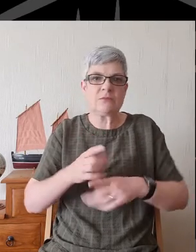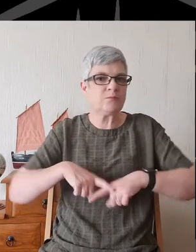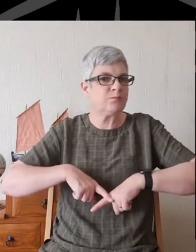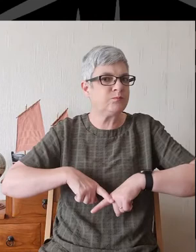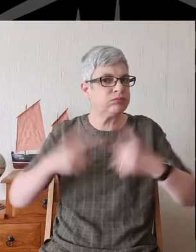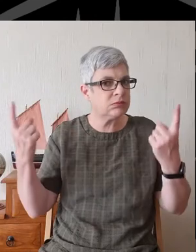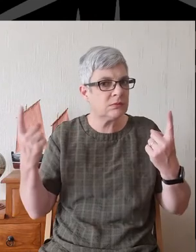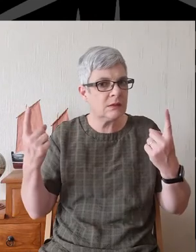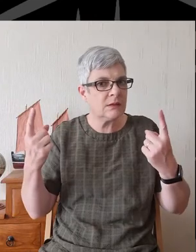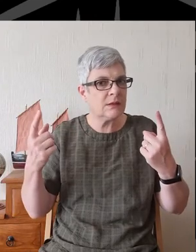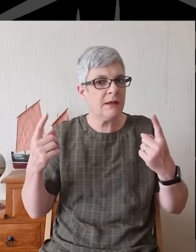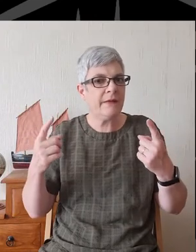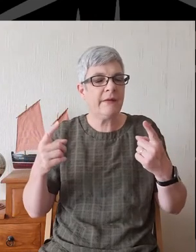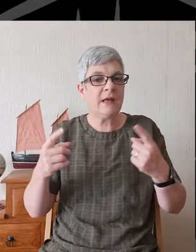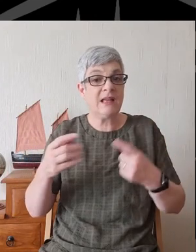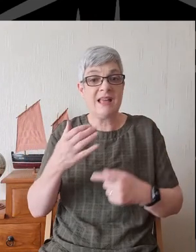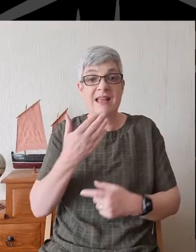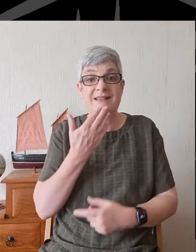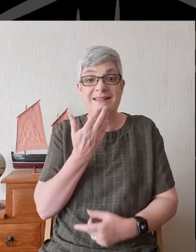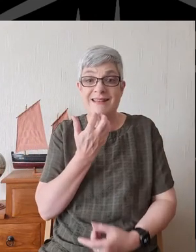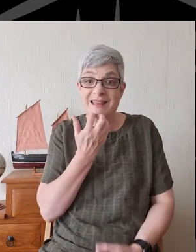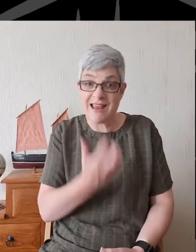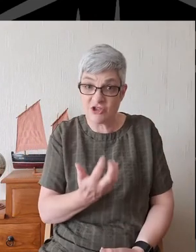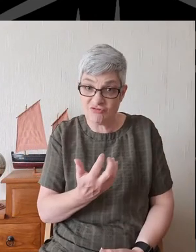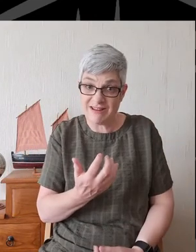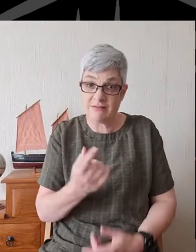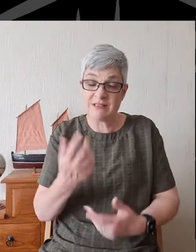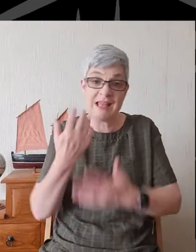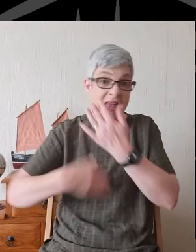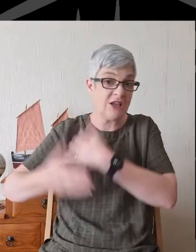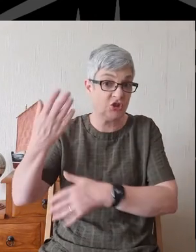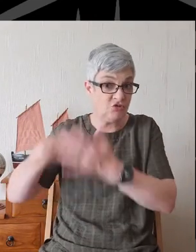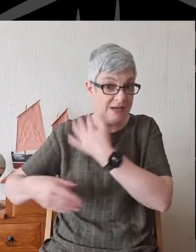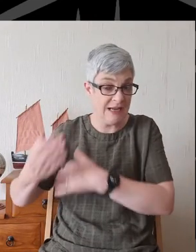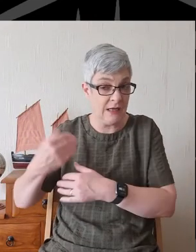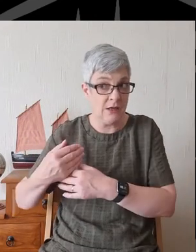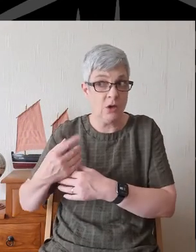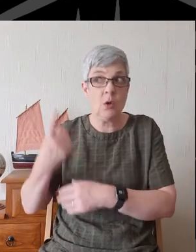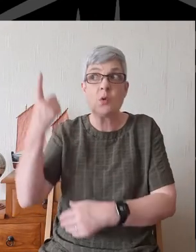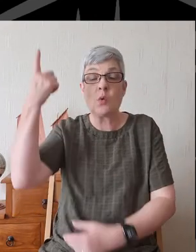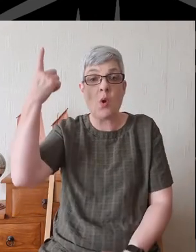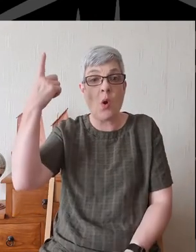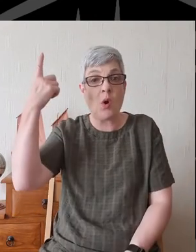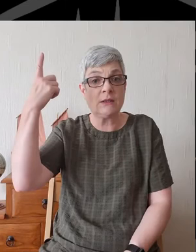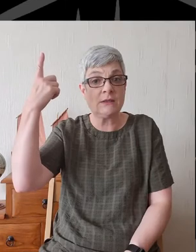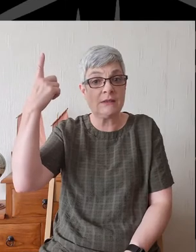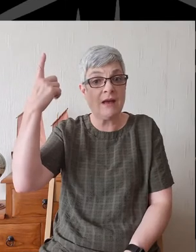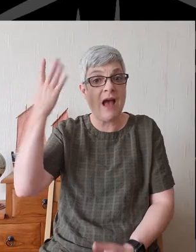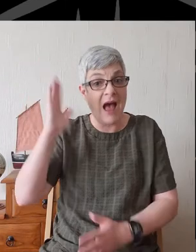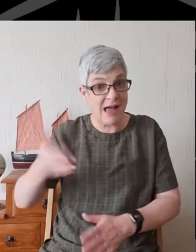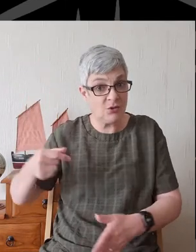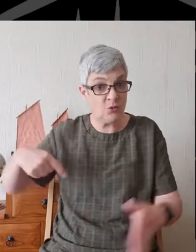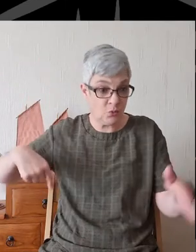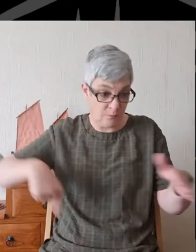in Israel's history until God had to step in and send them off to Babylon.